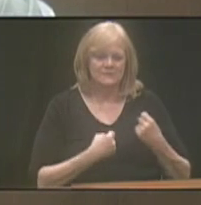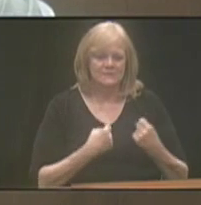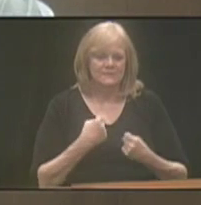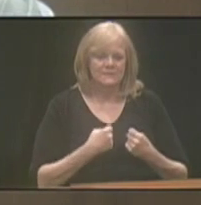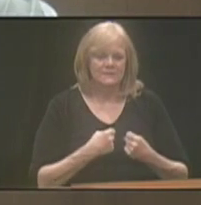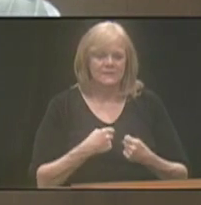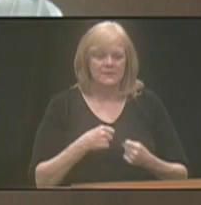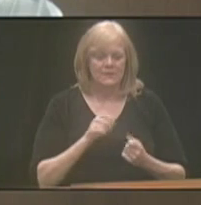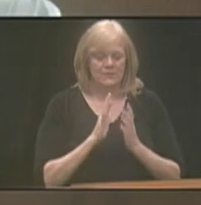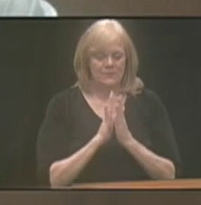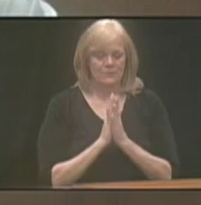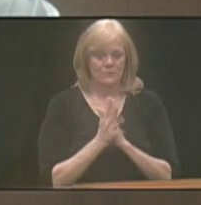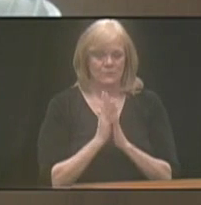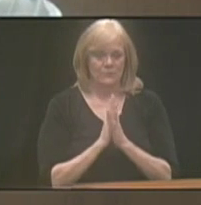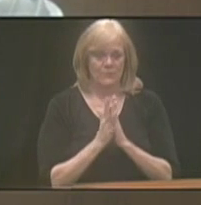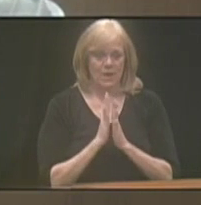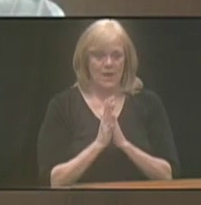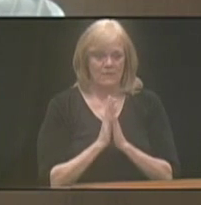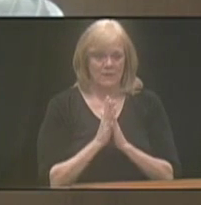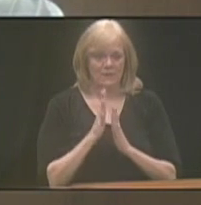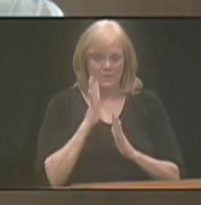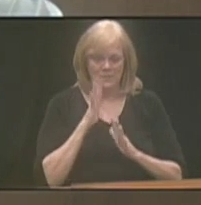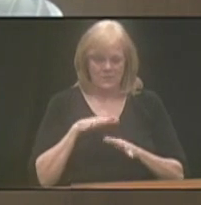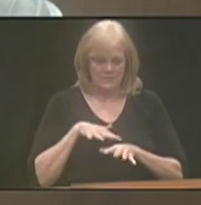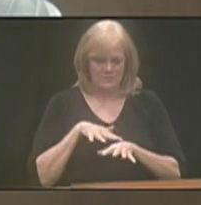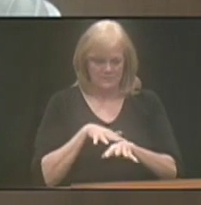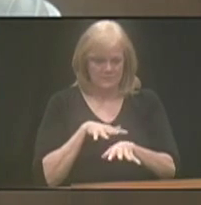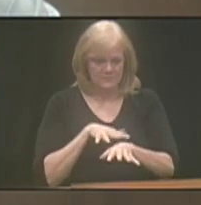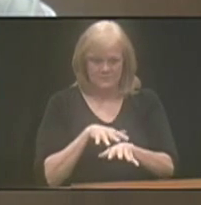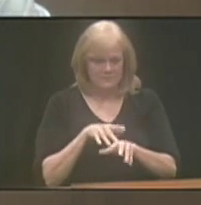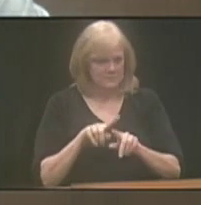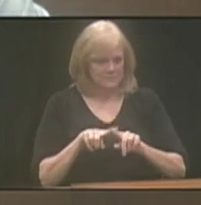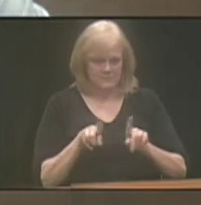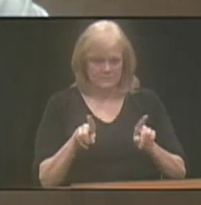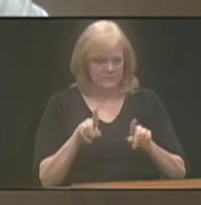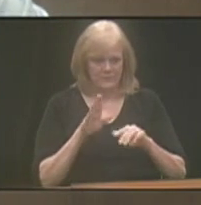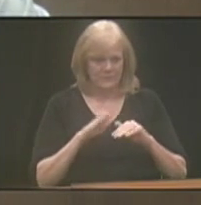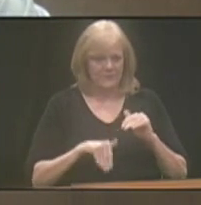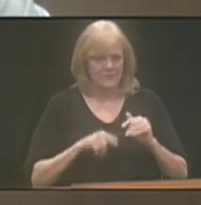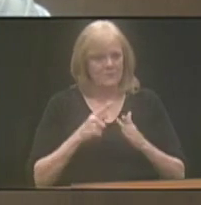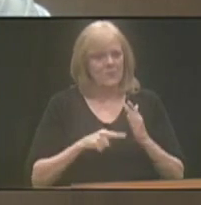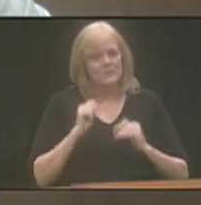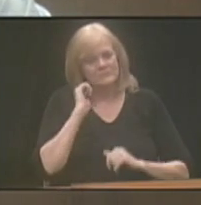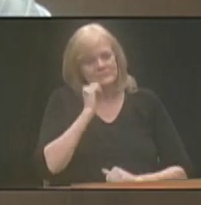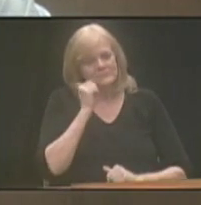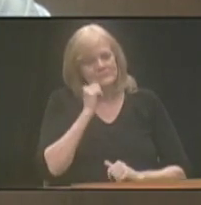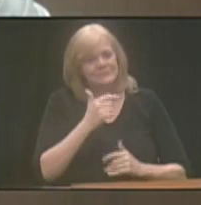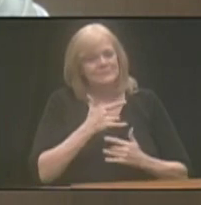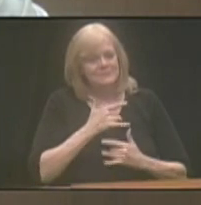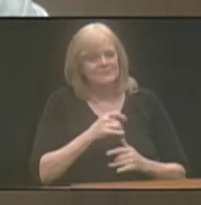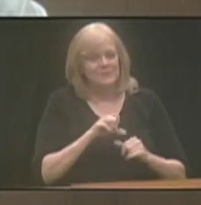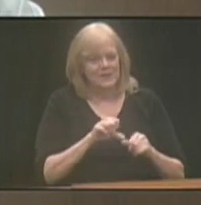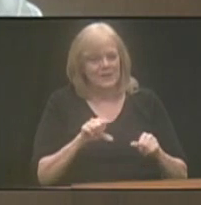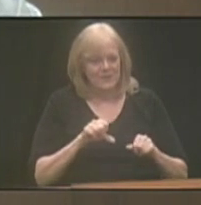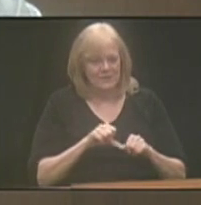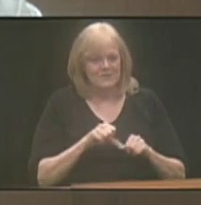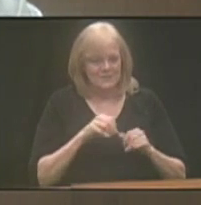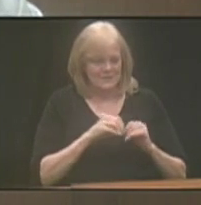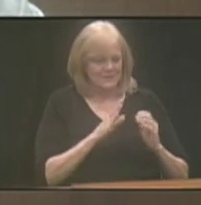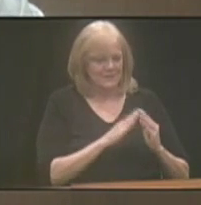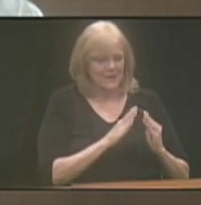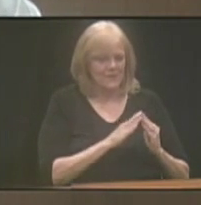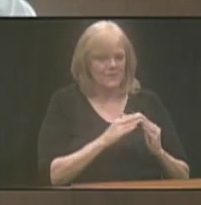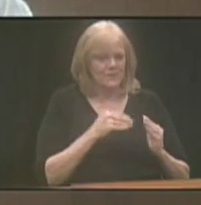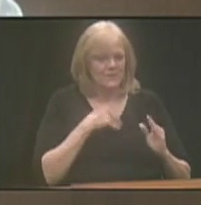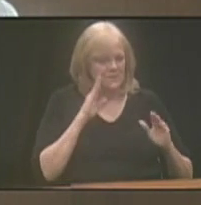traffic flow is going to be laid out. It's much different than what I think a lot of the typical areas in town